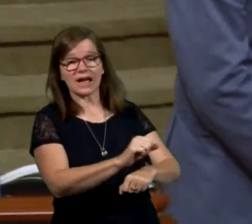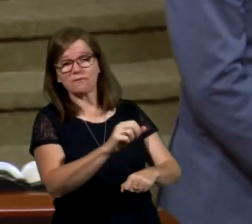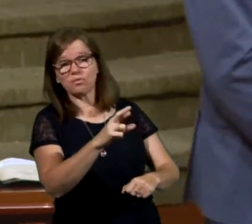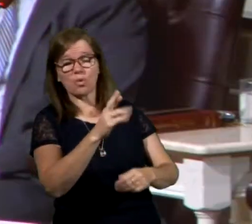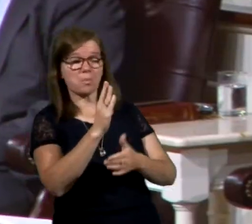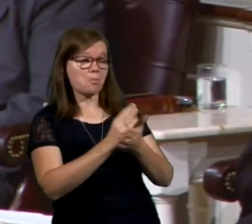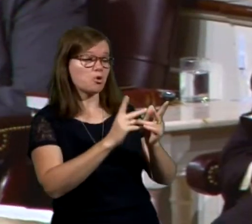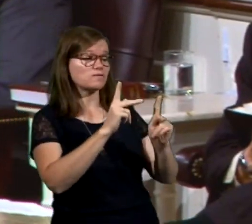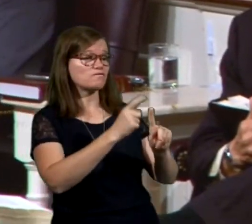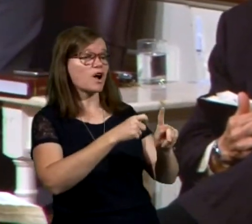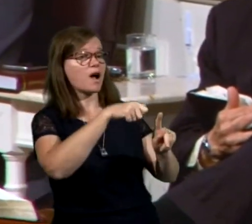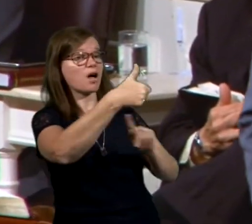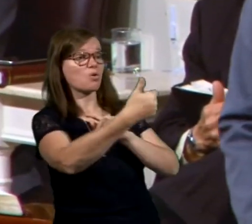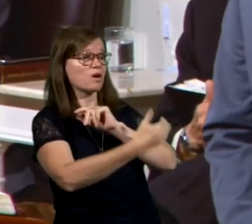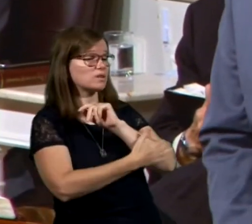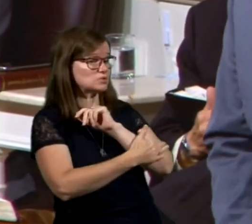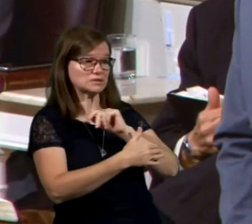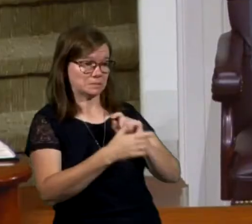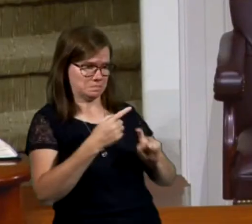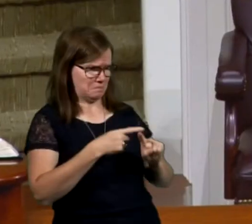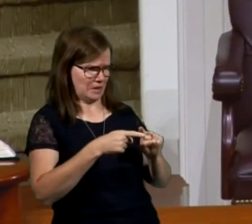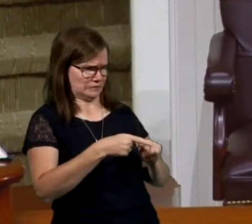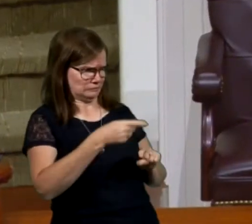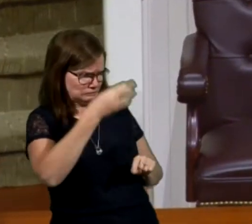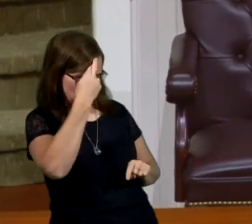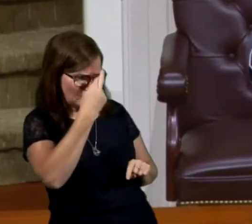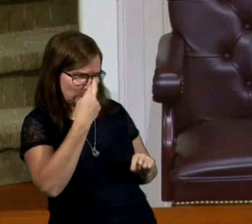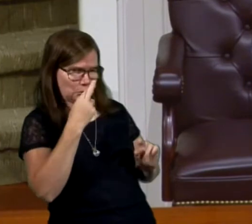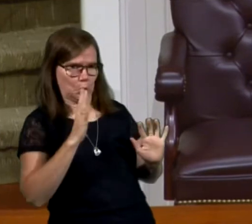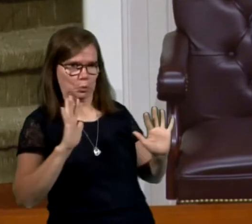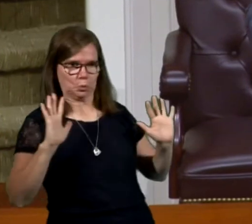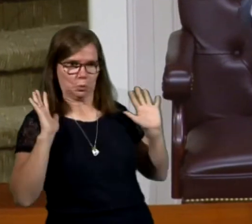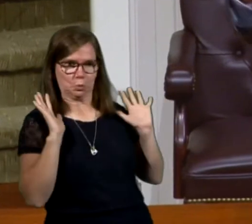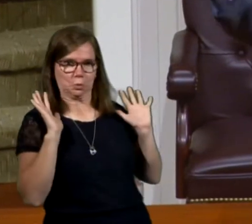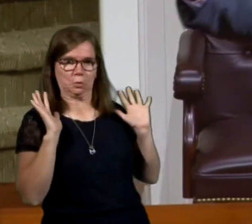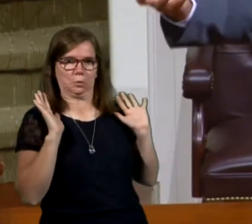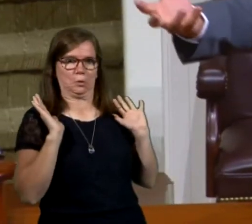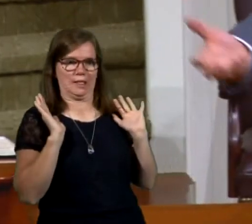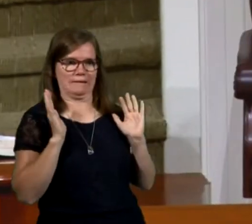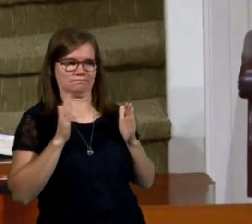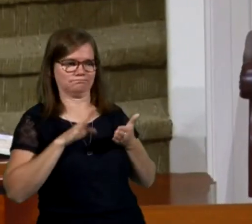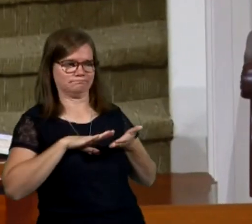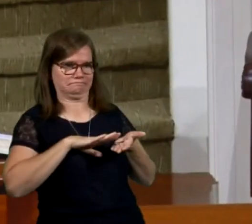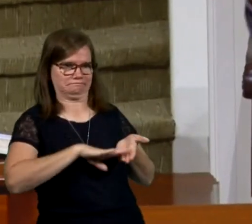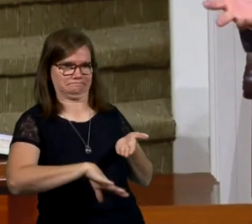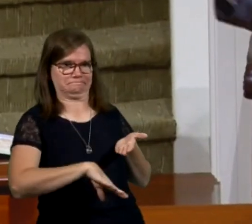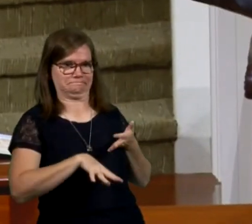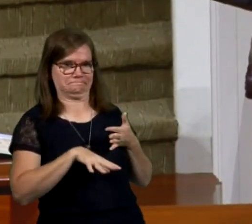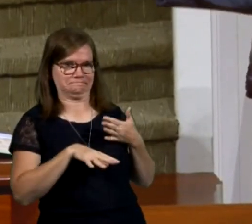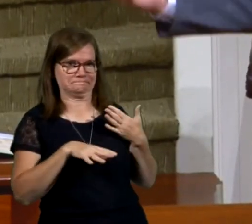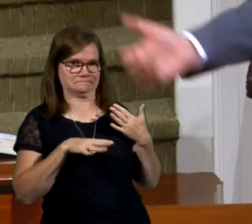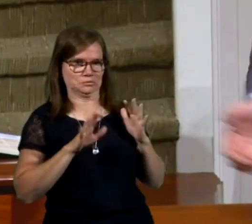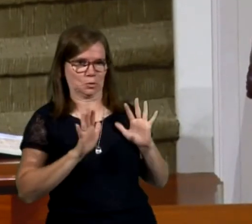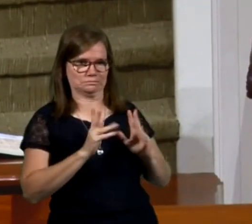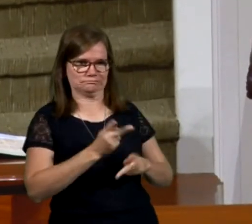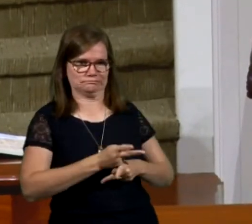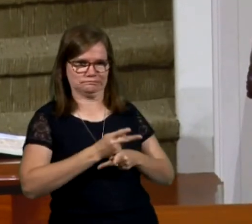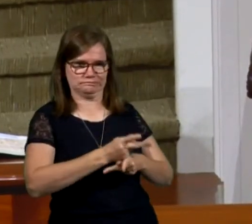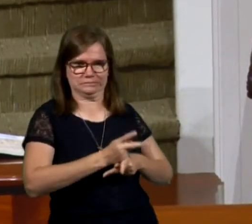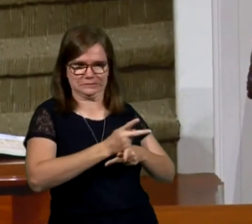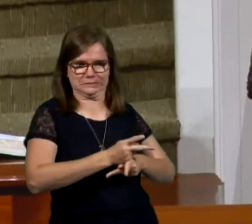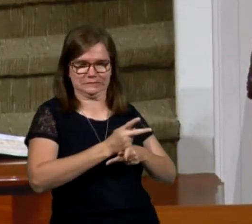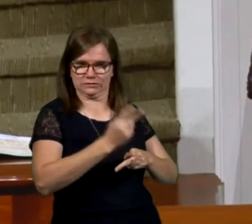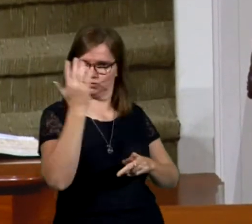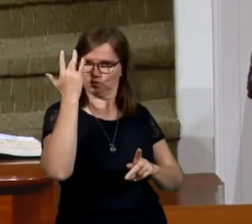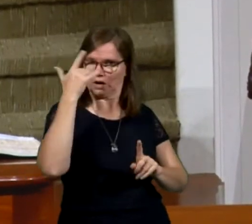was a foreigner, we could do this. But you're a Roman citizen. And that rescued him. And it kind of let them treat him with kit gloves going forward because